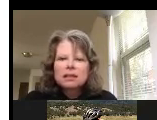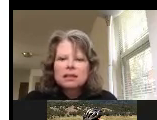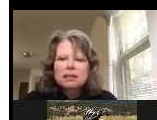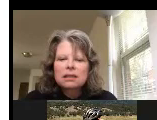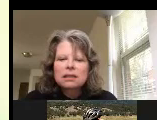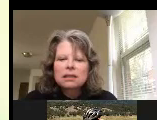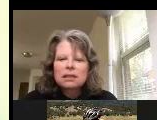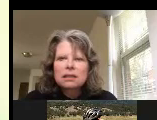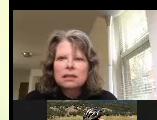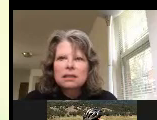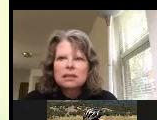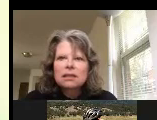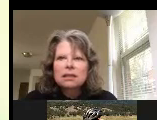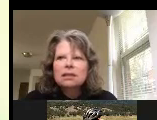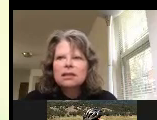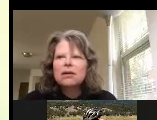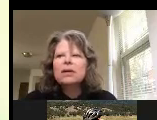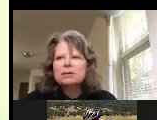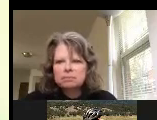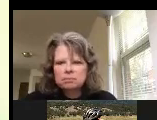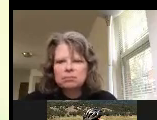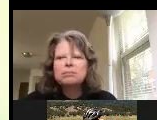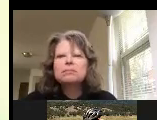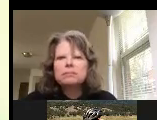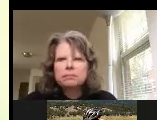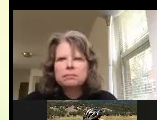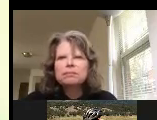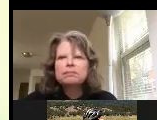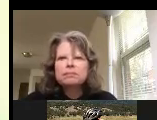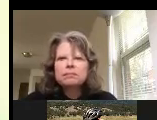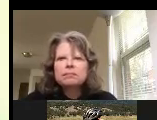i can do that go right there so everybody has that contact information